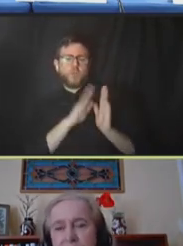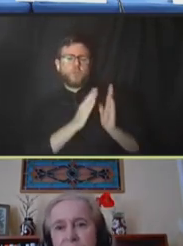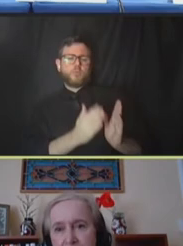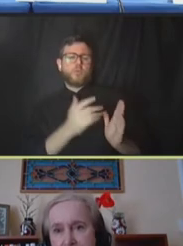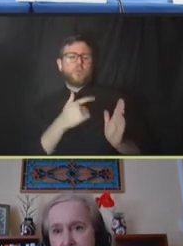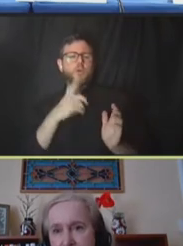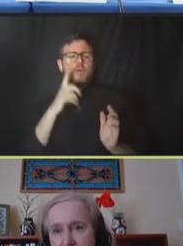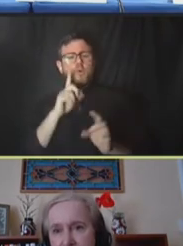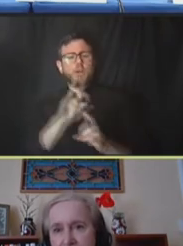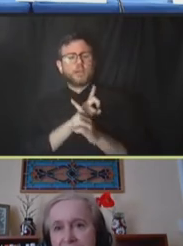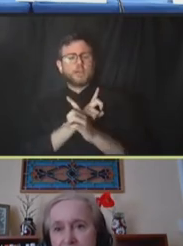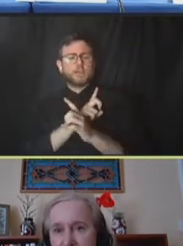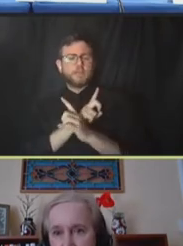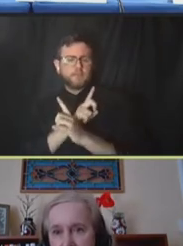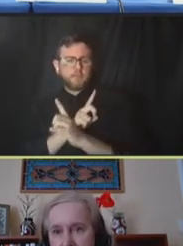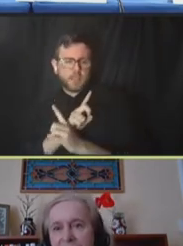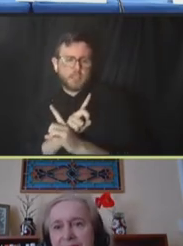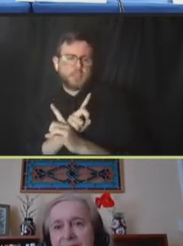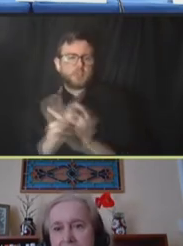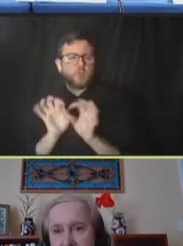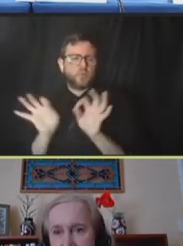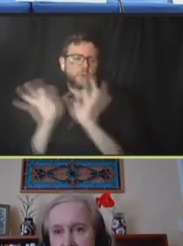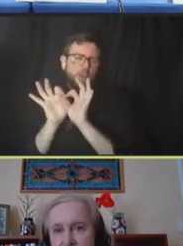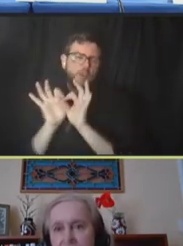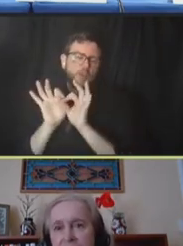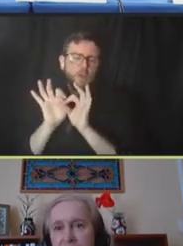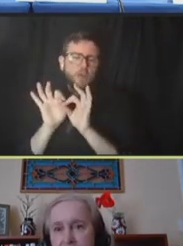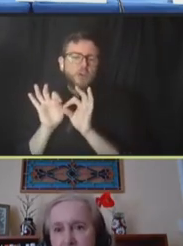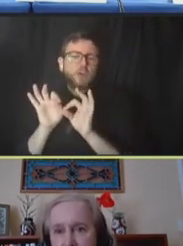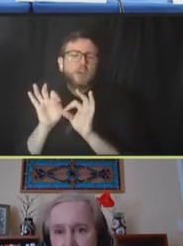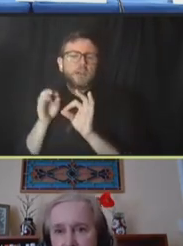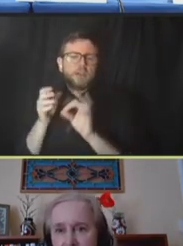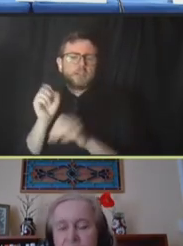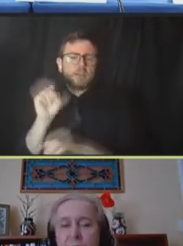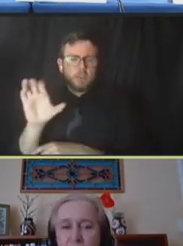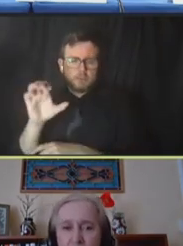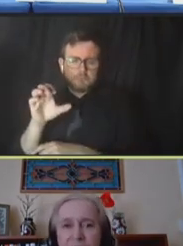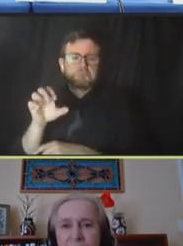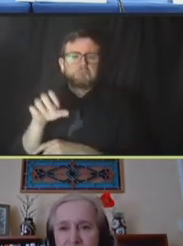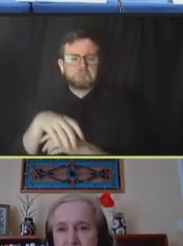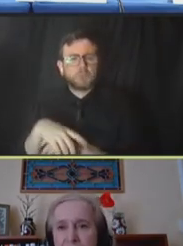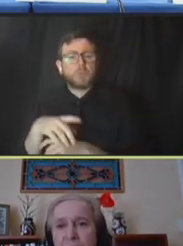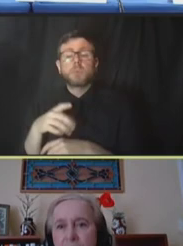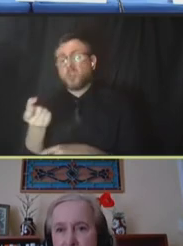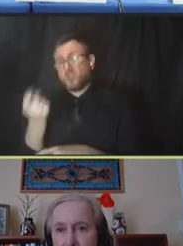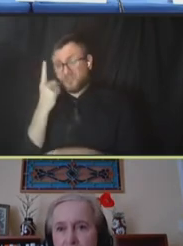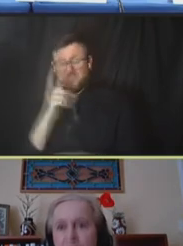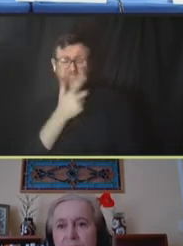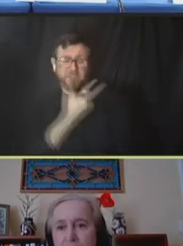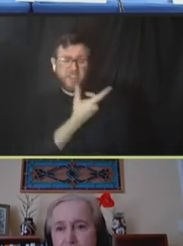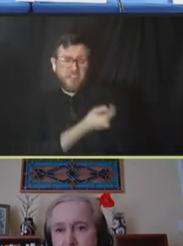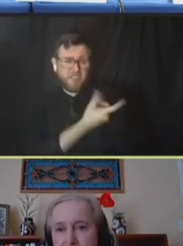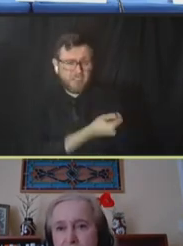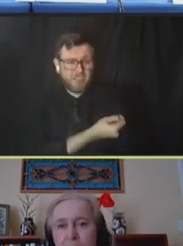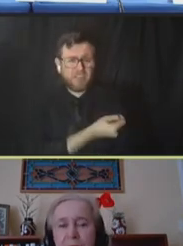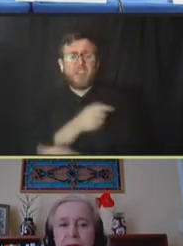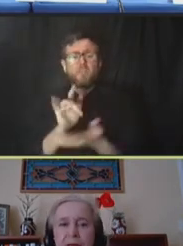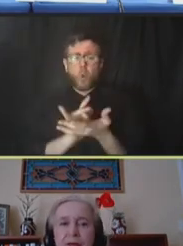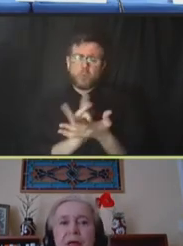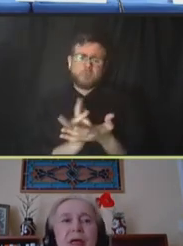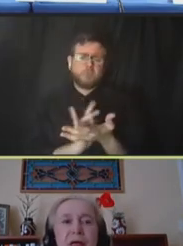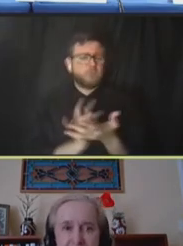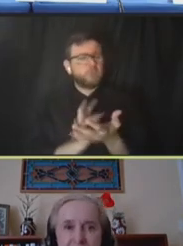-critical supply chains. And clearly, vaccines and pharmaceuticals are defense-critical supply chain